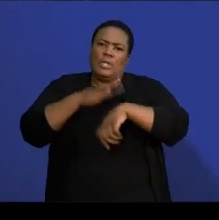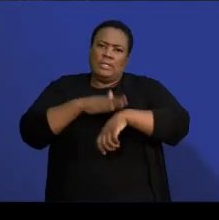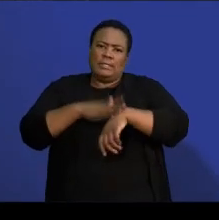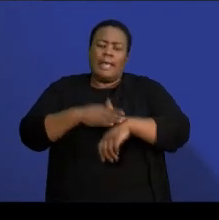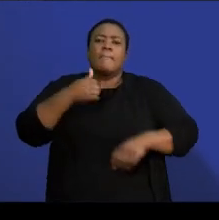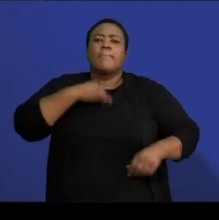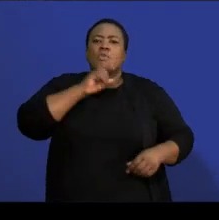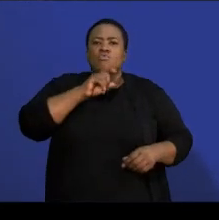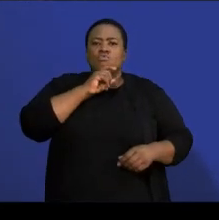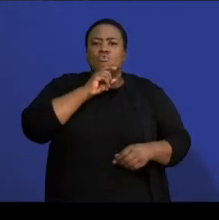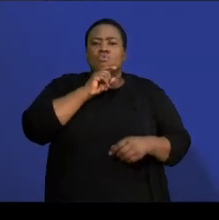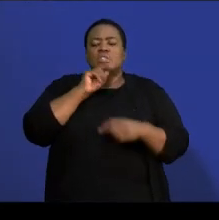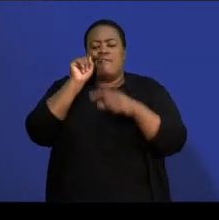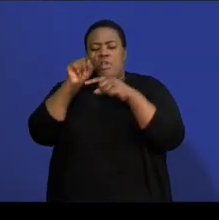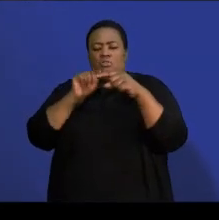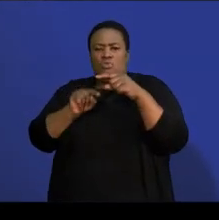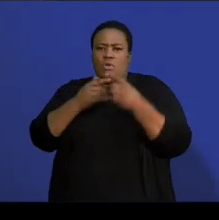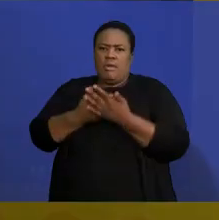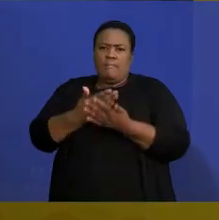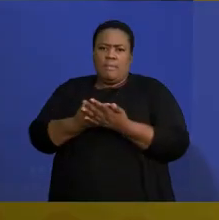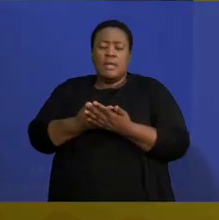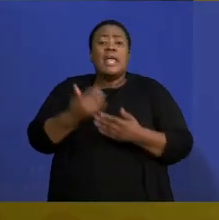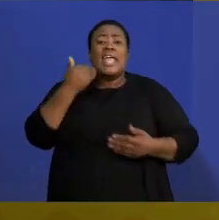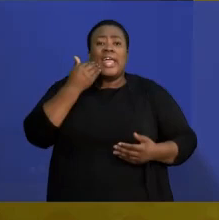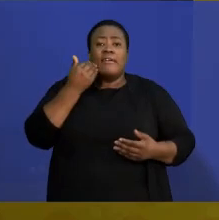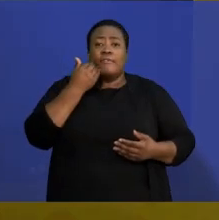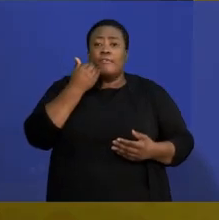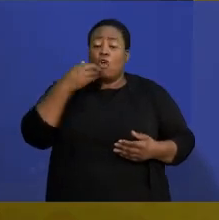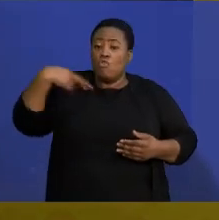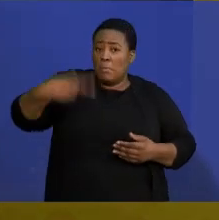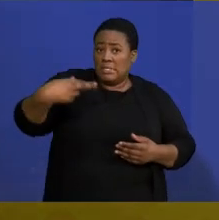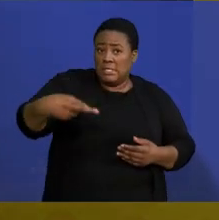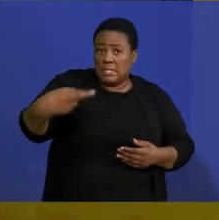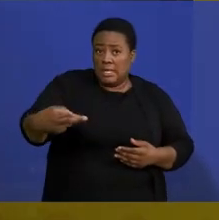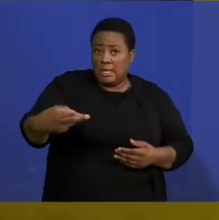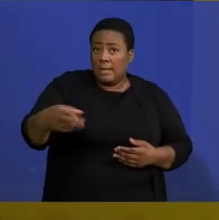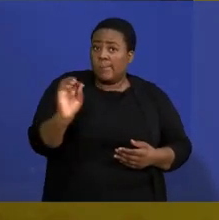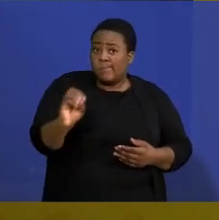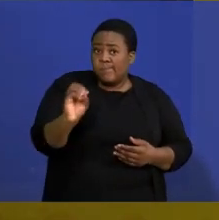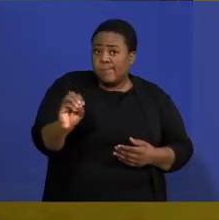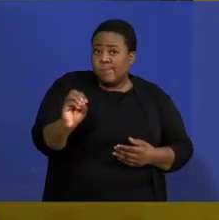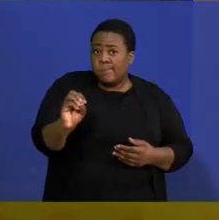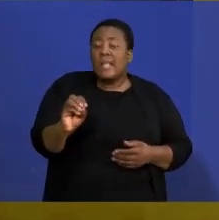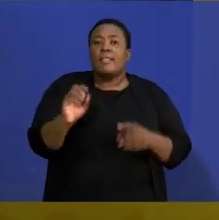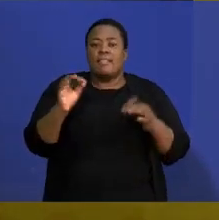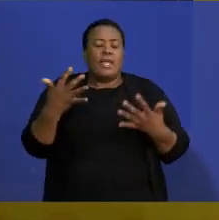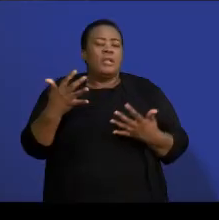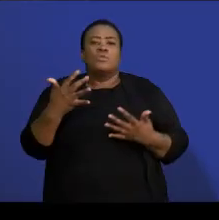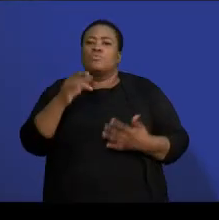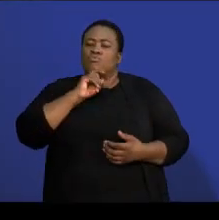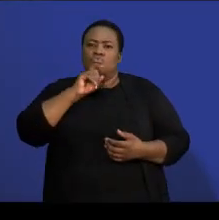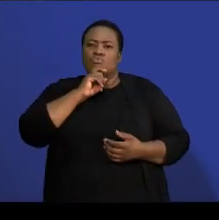factorial. And then if there is repetition, then you don't look at a factorial.